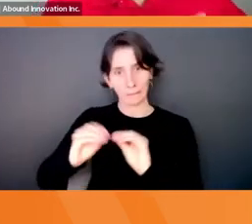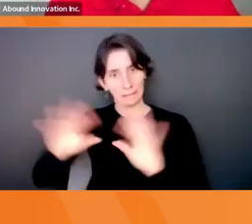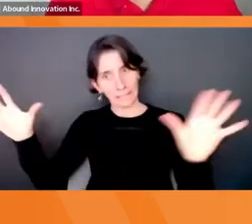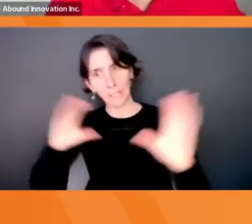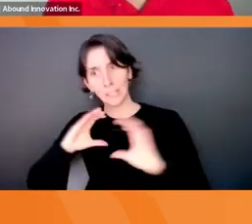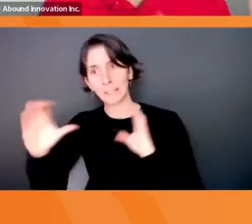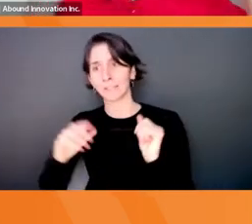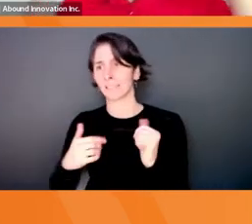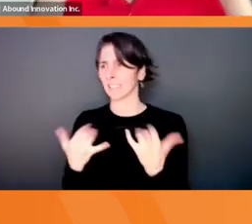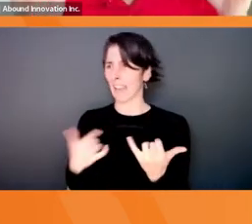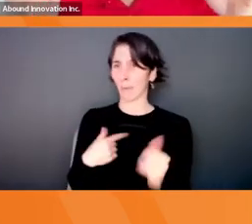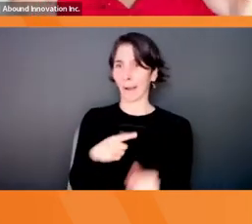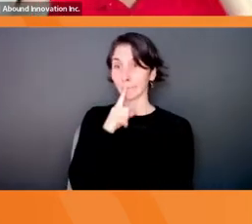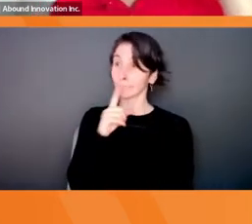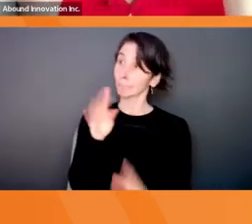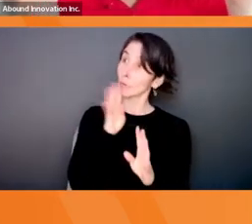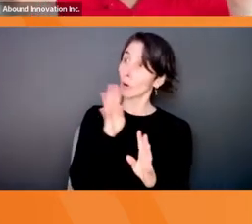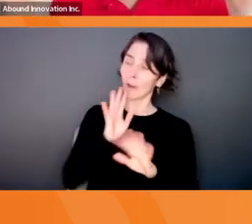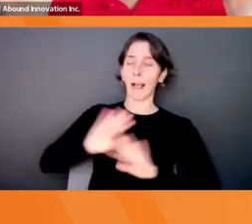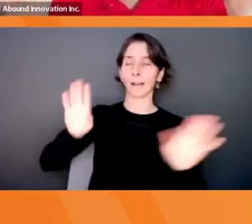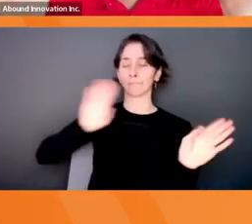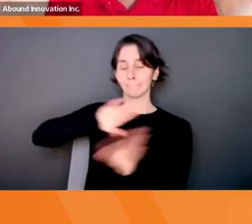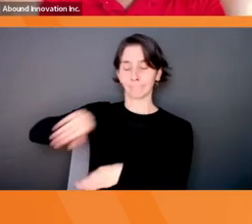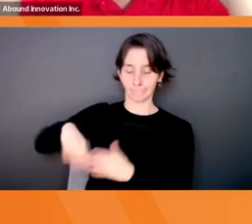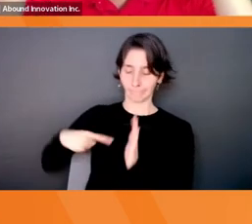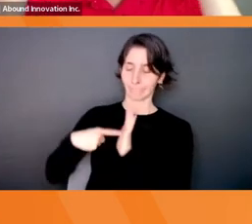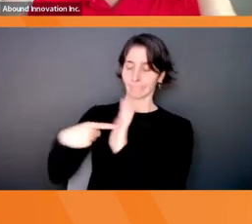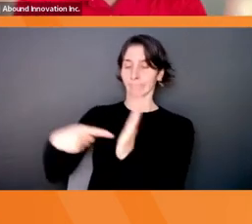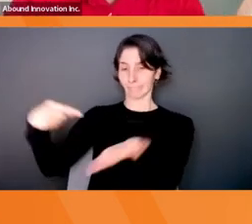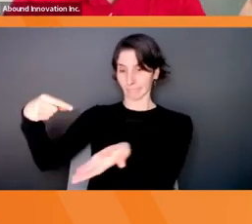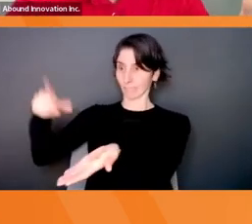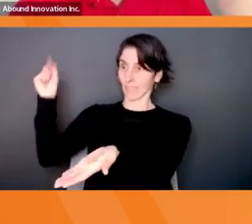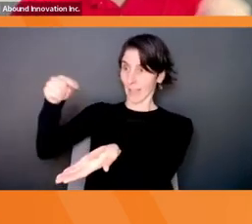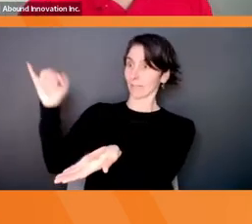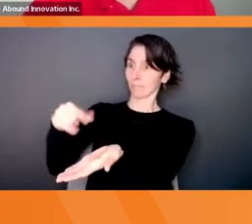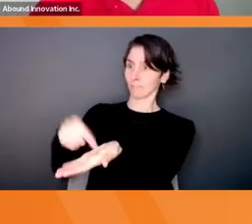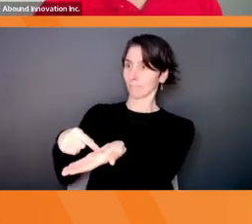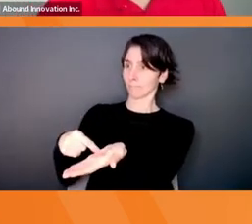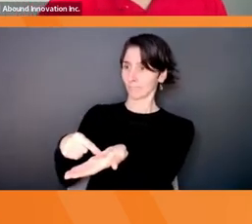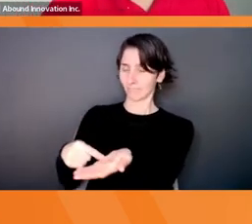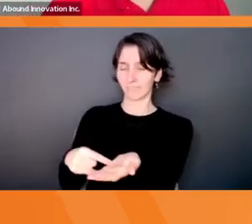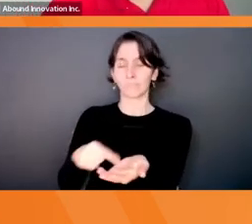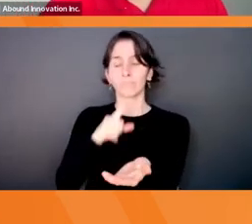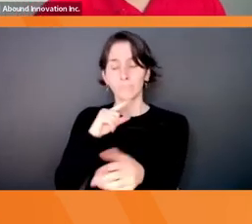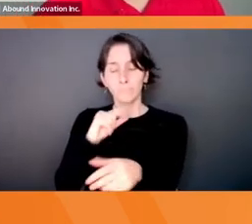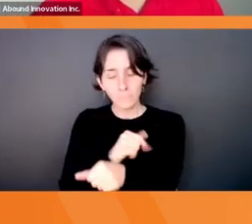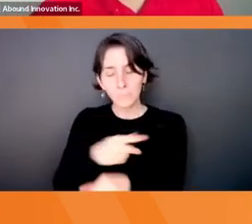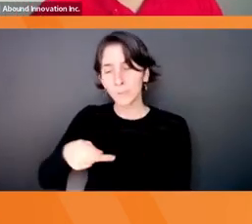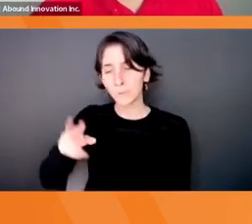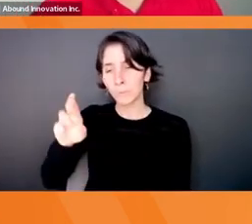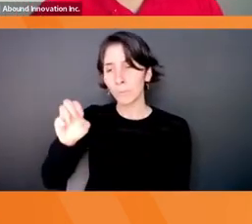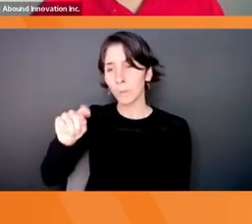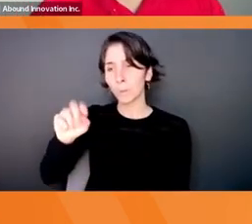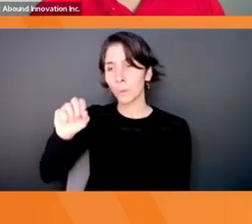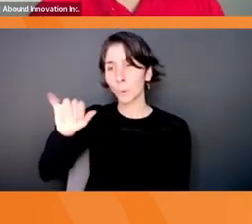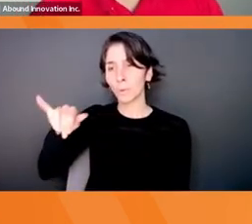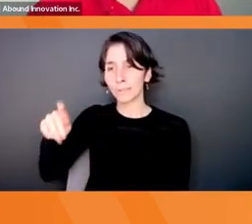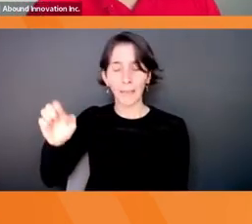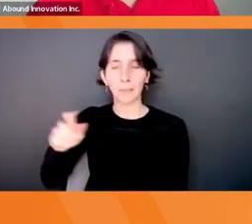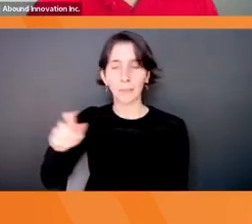I don't even try to say anything anymore. I just build the thing and be like, look, this is what the thing I want. And so that's why prototyping is really important.